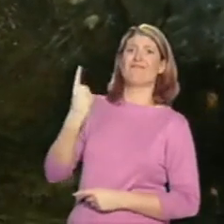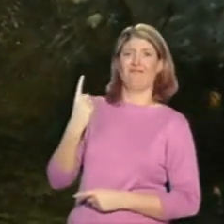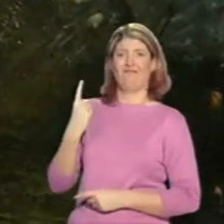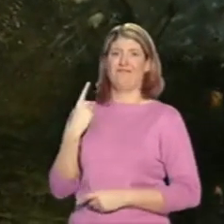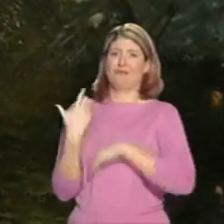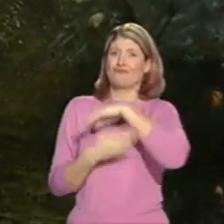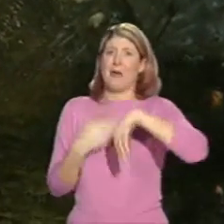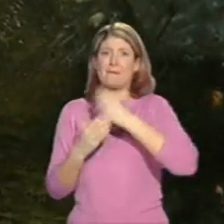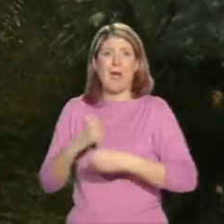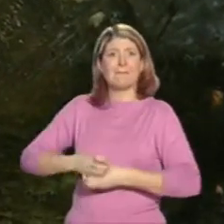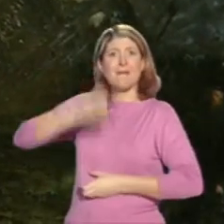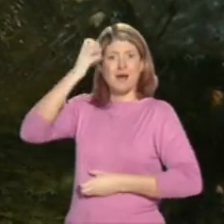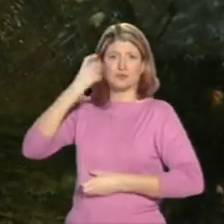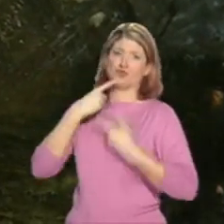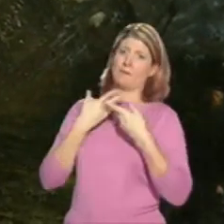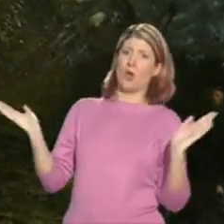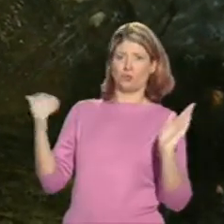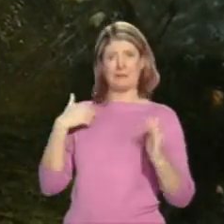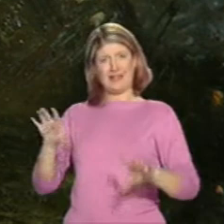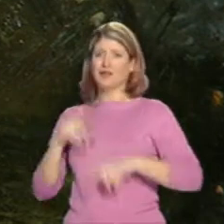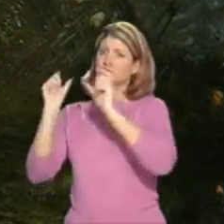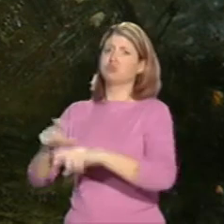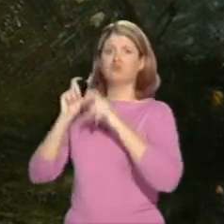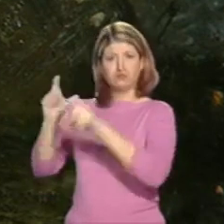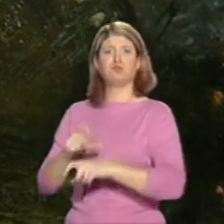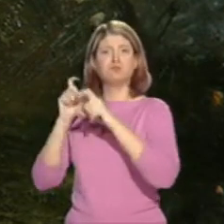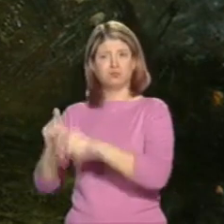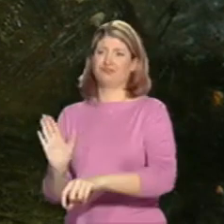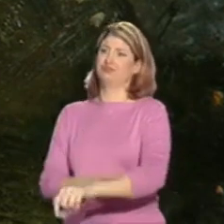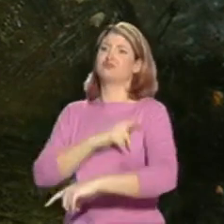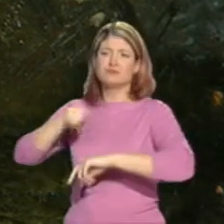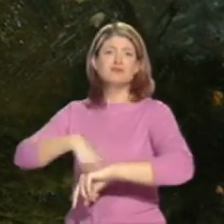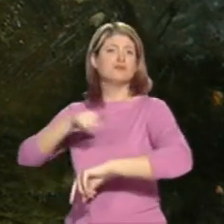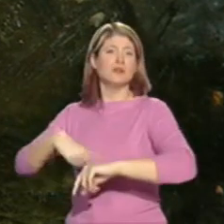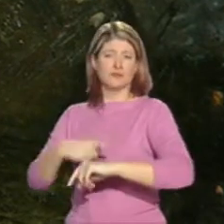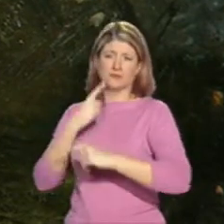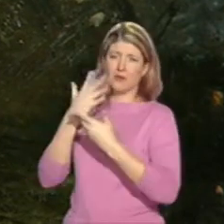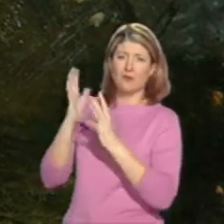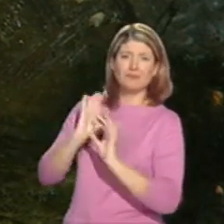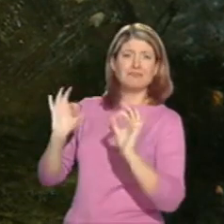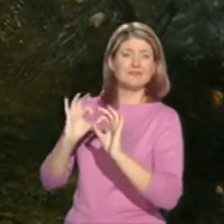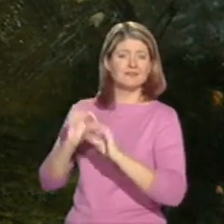man of that age strapping himself to a mast, exposing himself to the elements for hours, is perhaps a tad far-fetched.